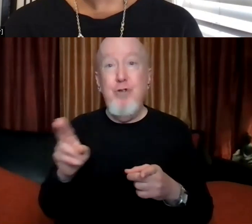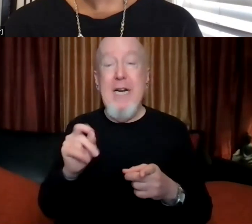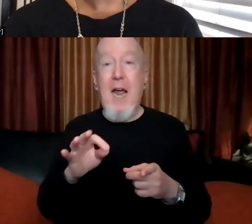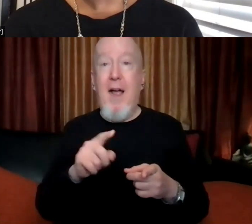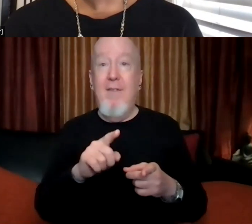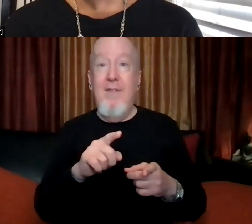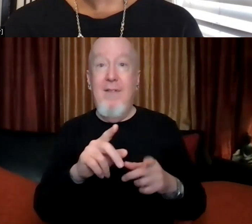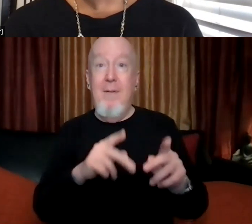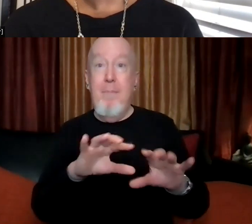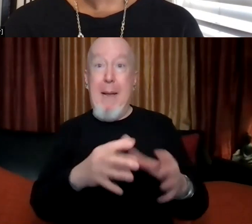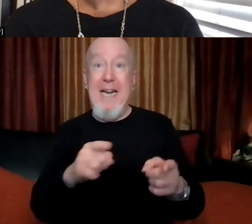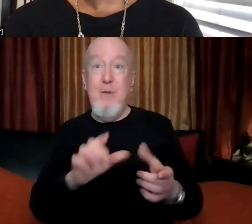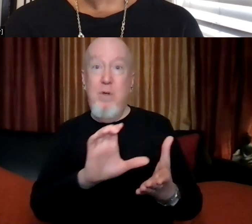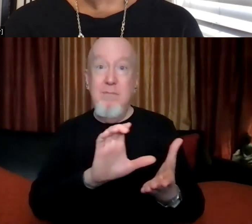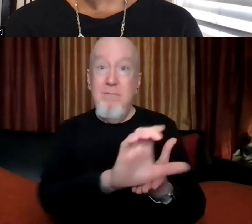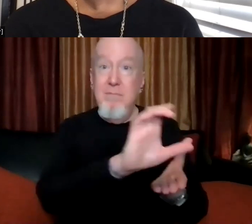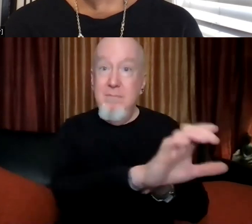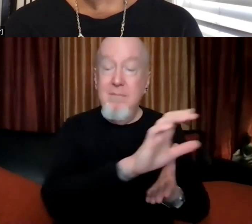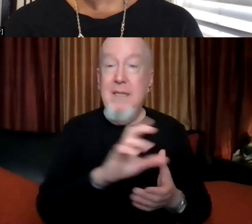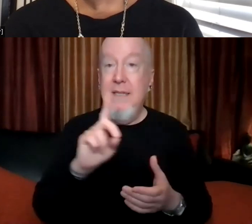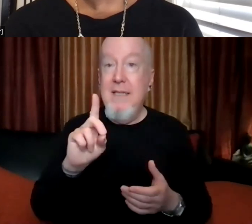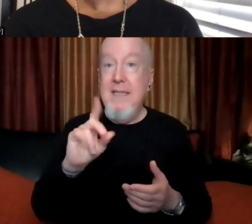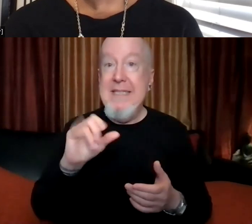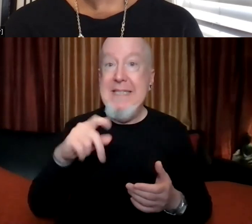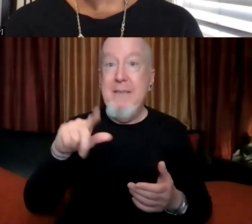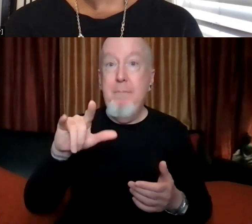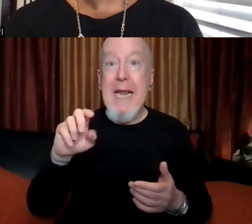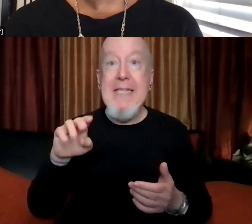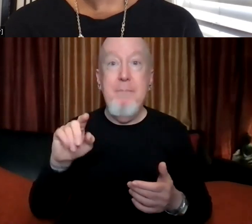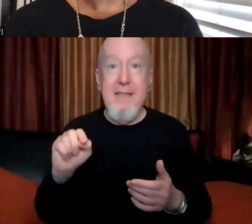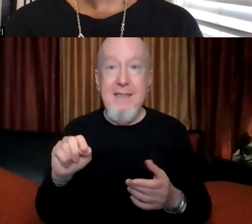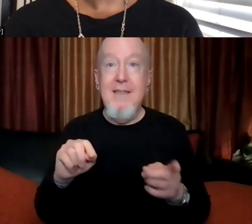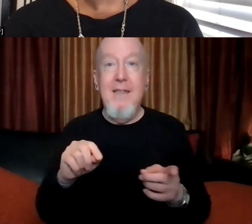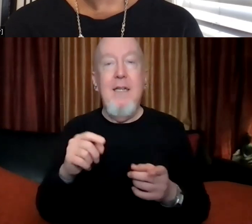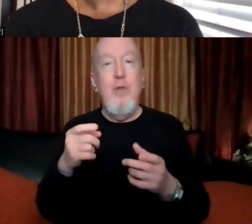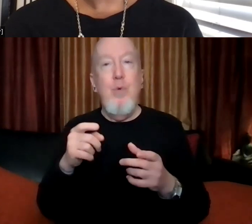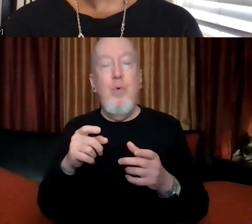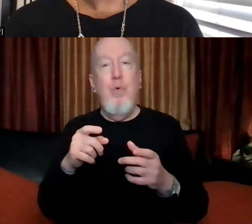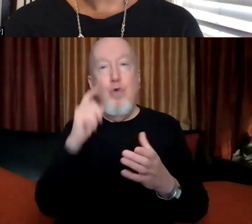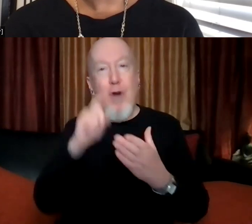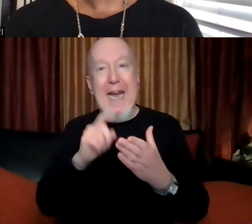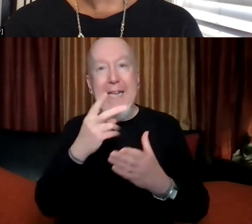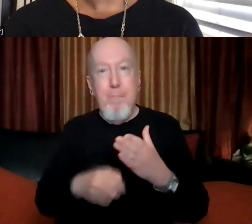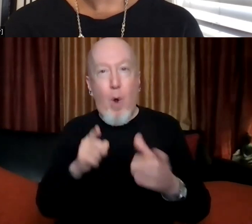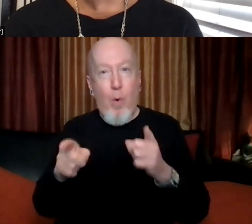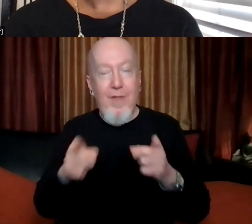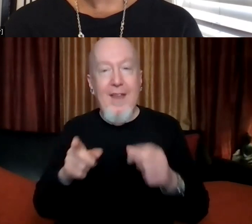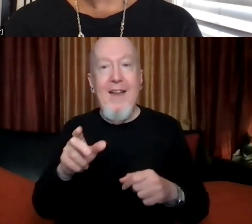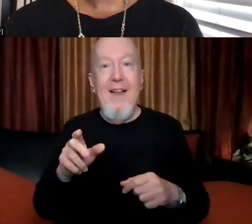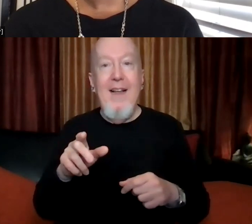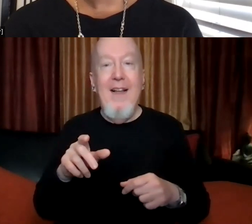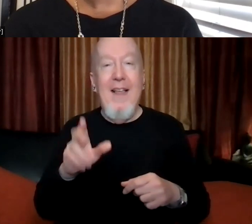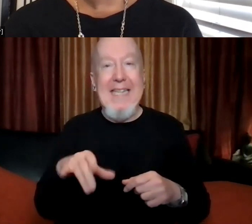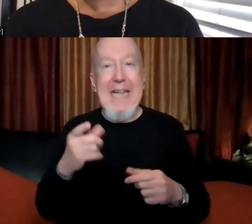Californians, um, doing both. I think that's, that's the, that's the tricky part. Um, and I think this is where the Sleepy Lagoon